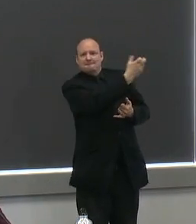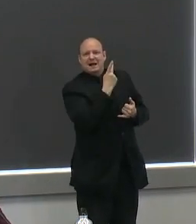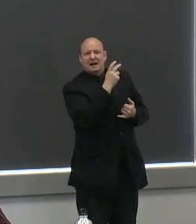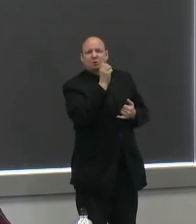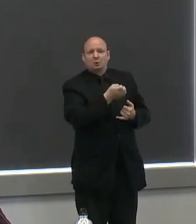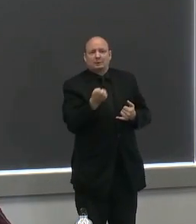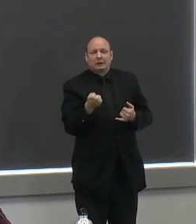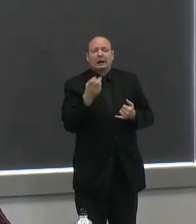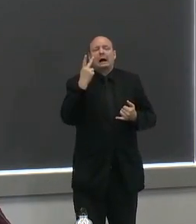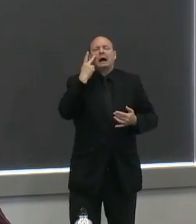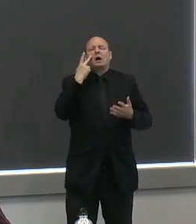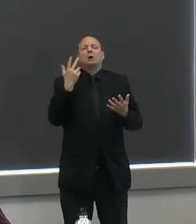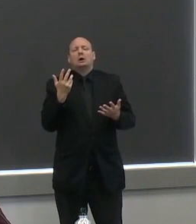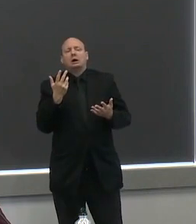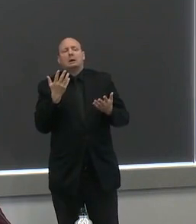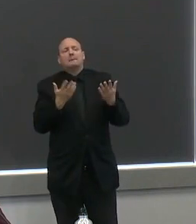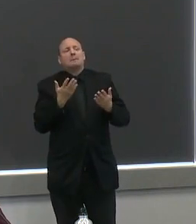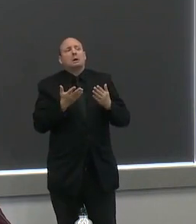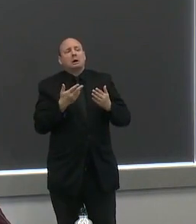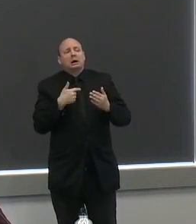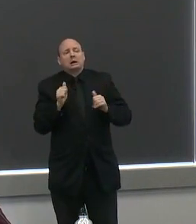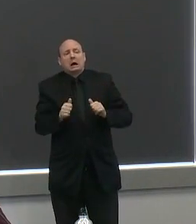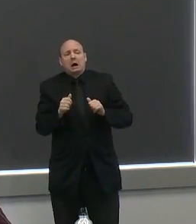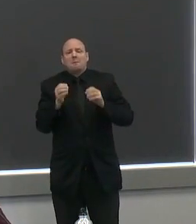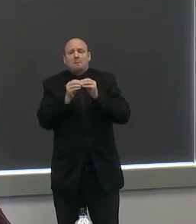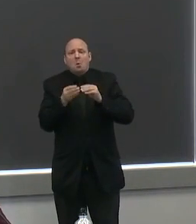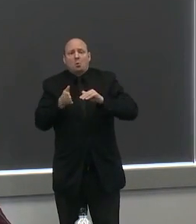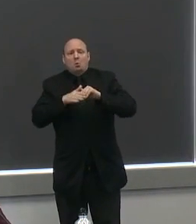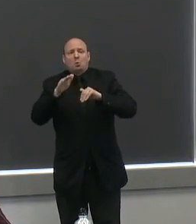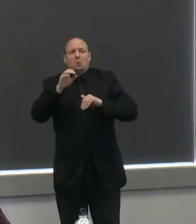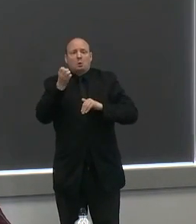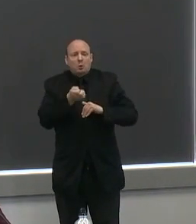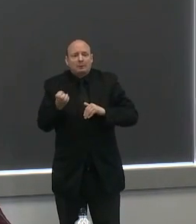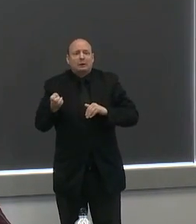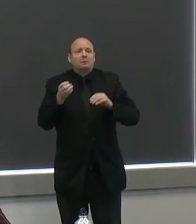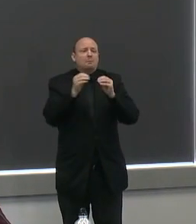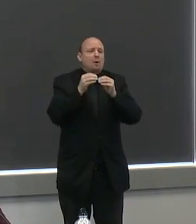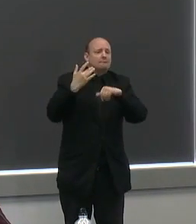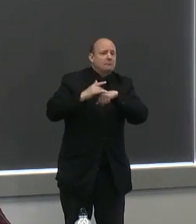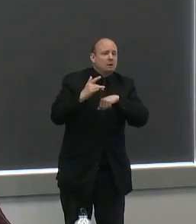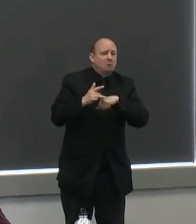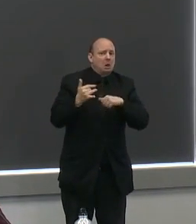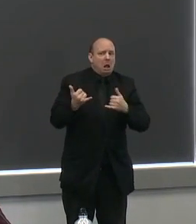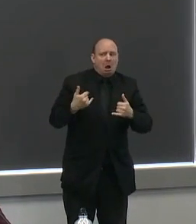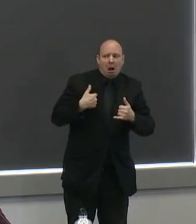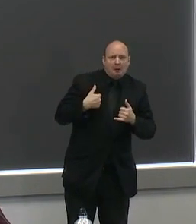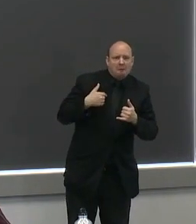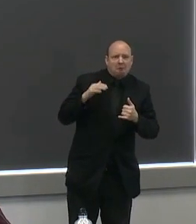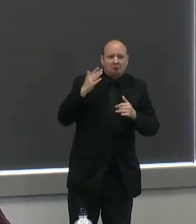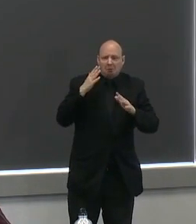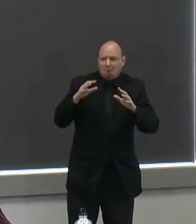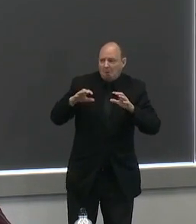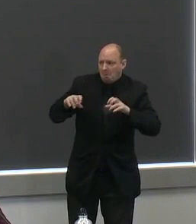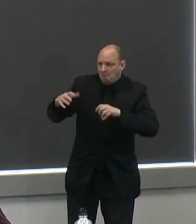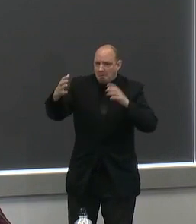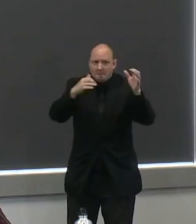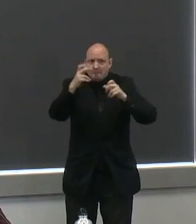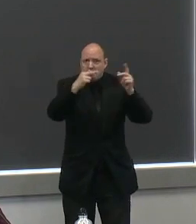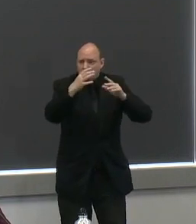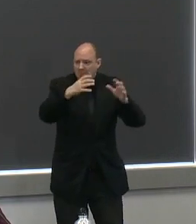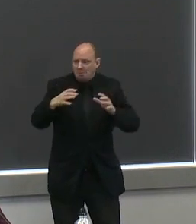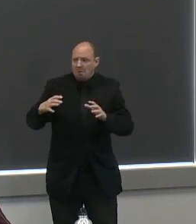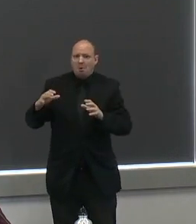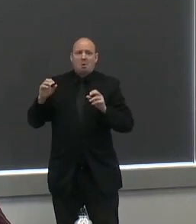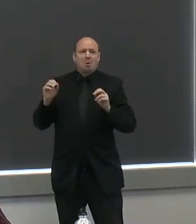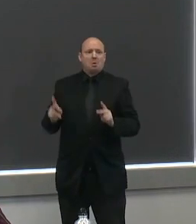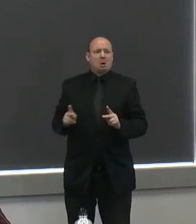we are gradually increasing our testing capacity and i am relatively optimistic about